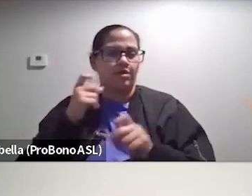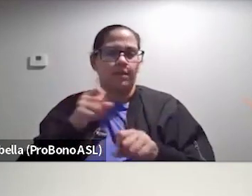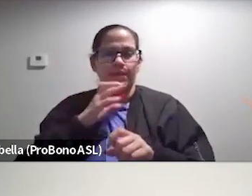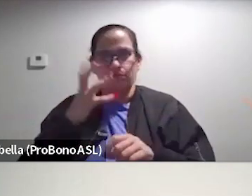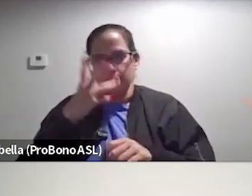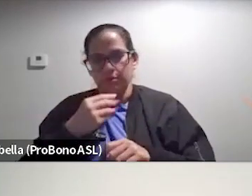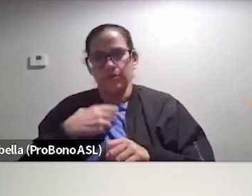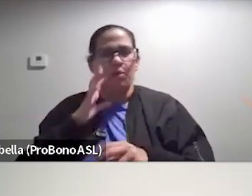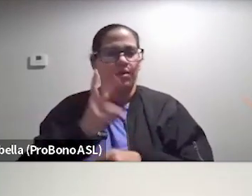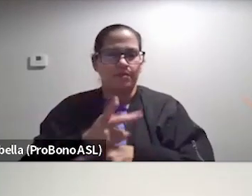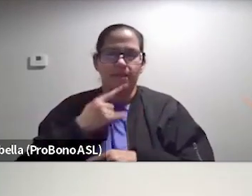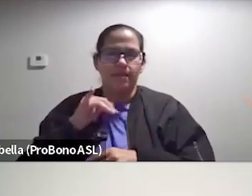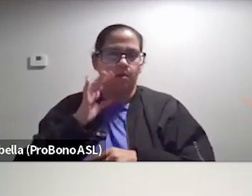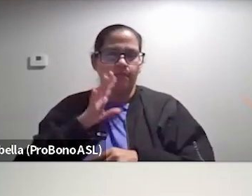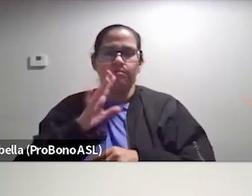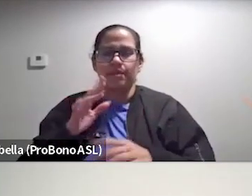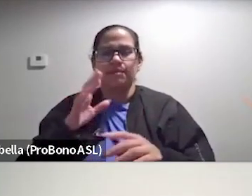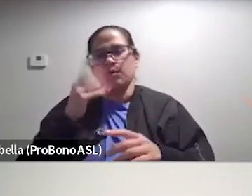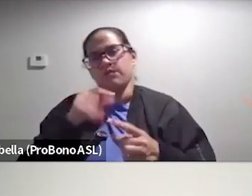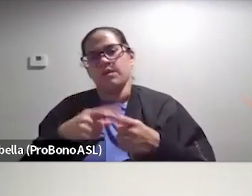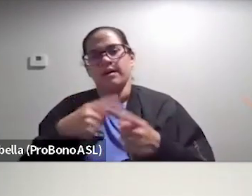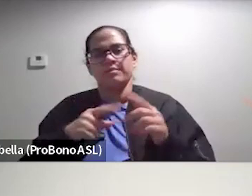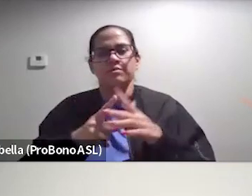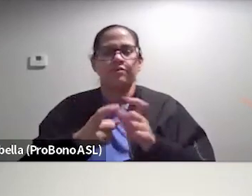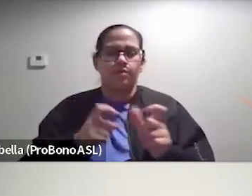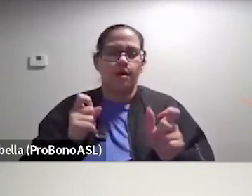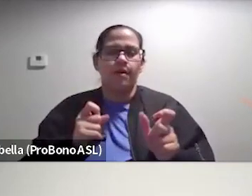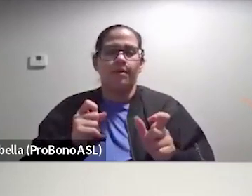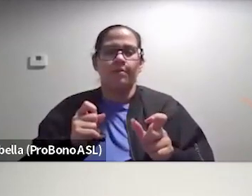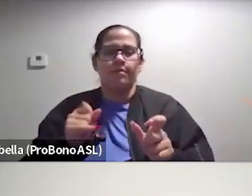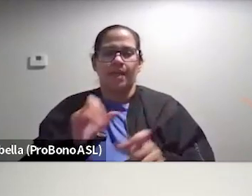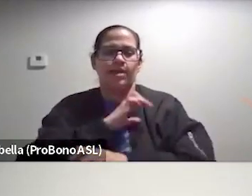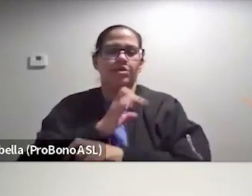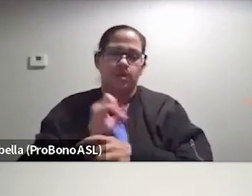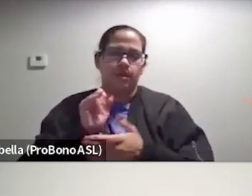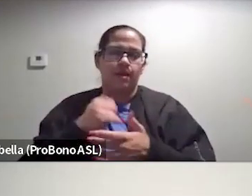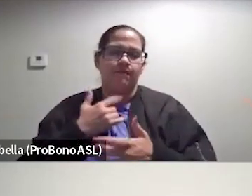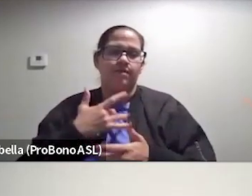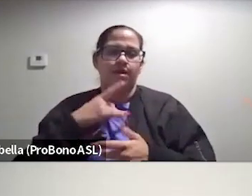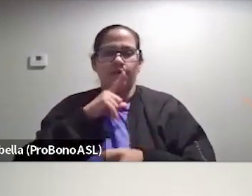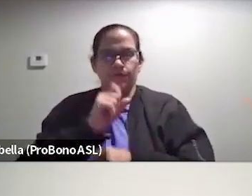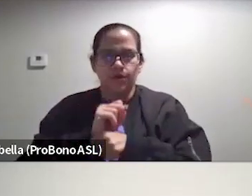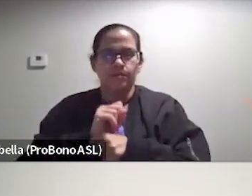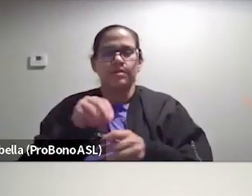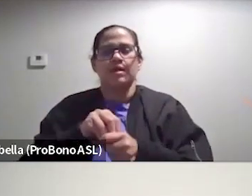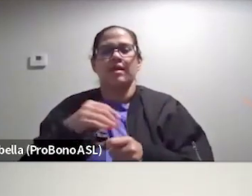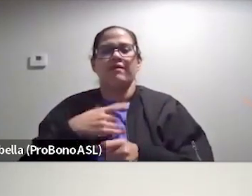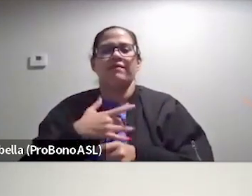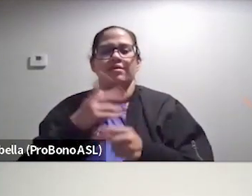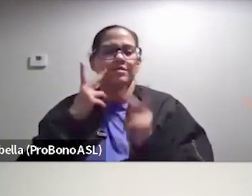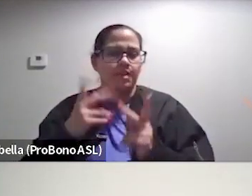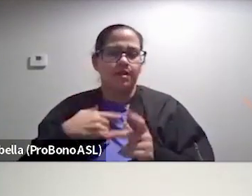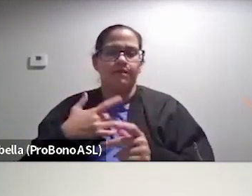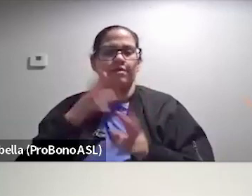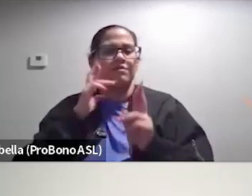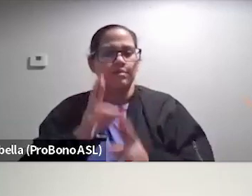beautiful. And I'll keep saying that it could be really beautiful when it comes from the, from an energy that I feel affirmed in and that I feel seen and that I